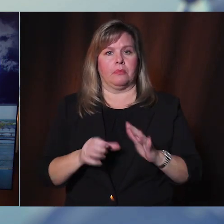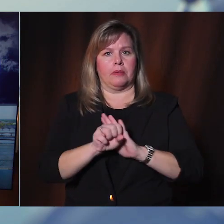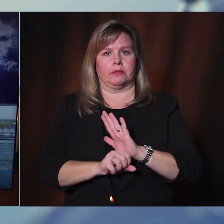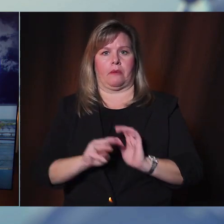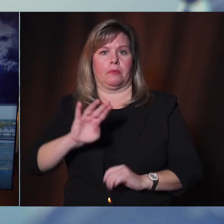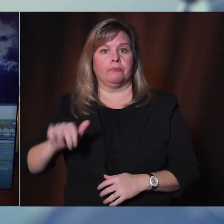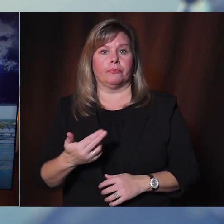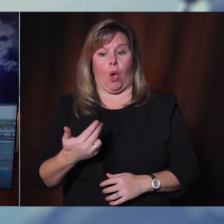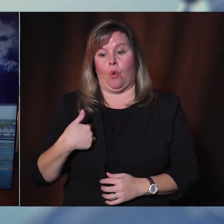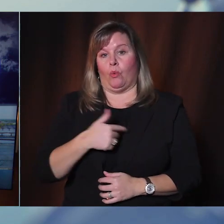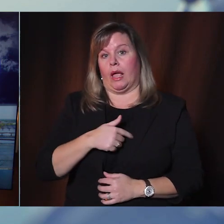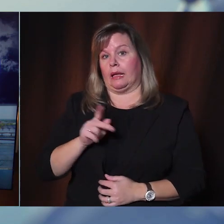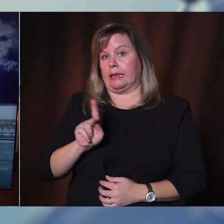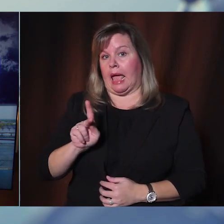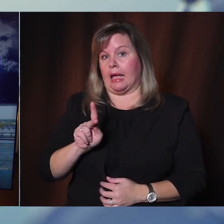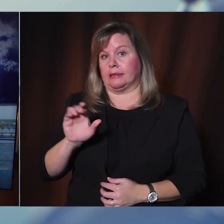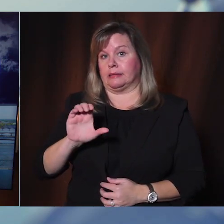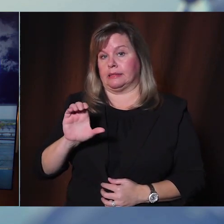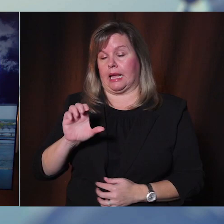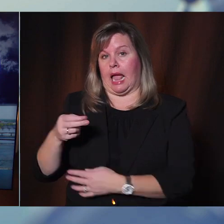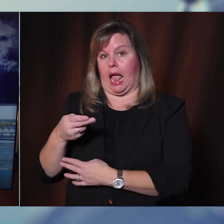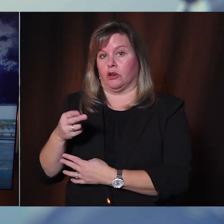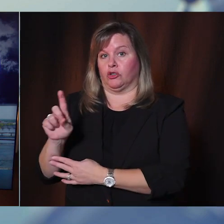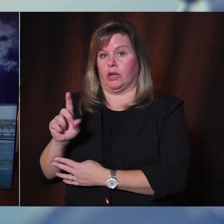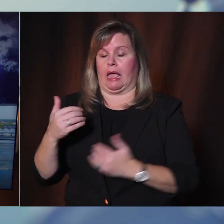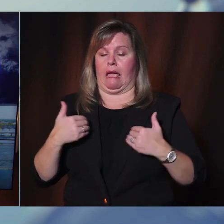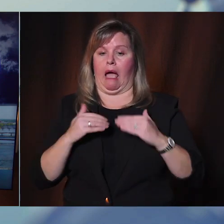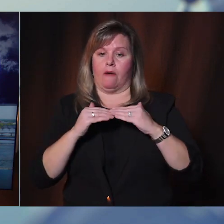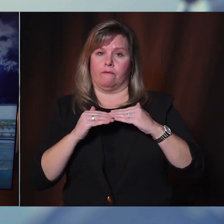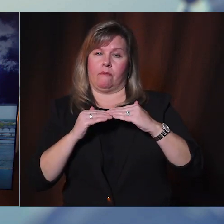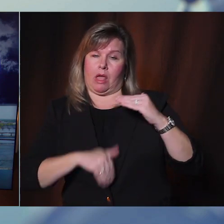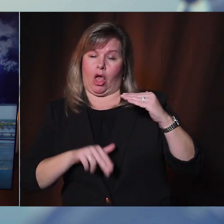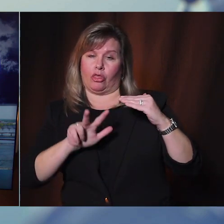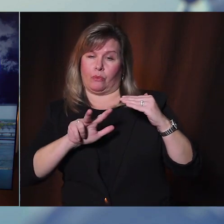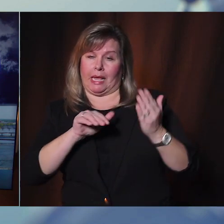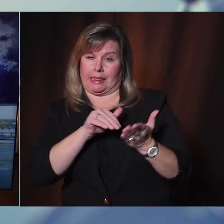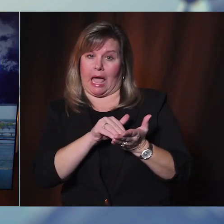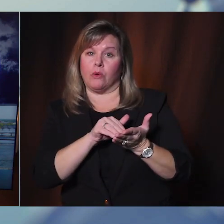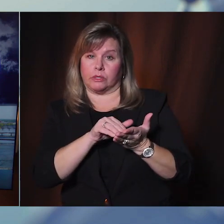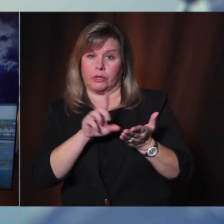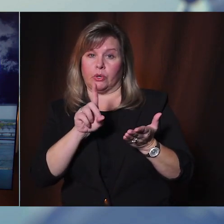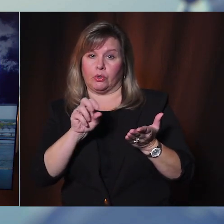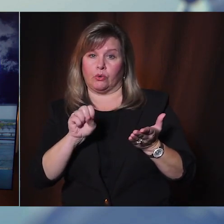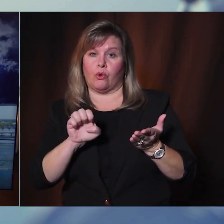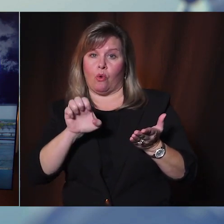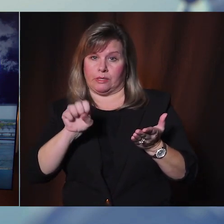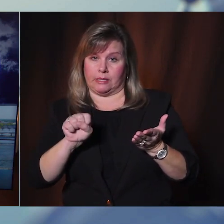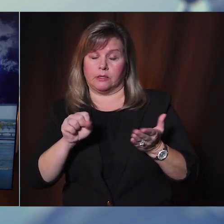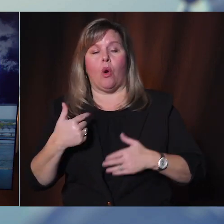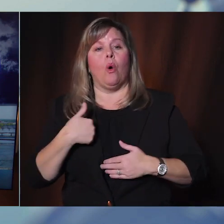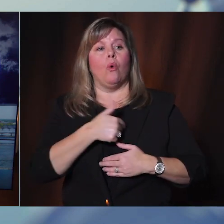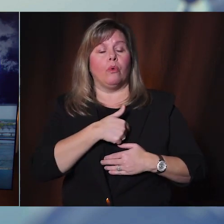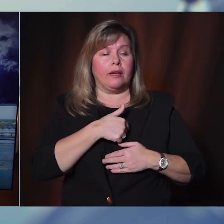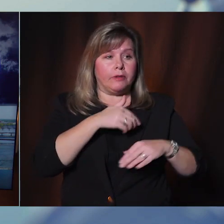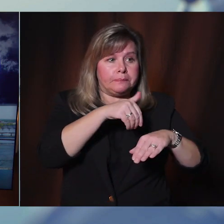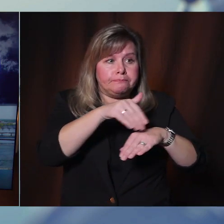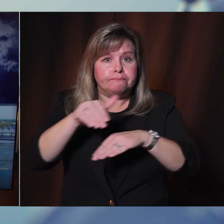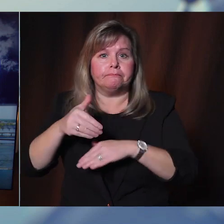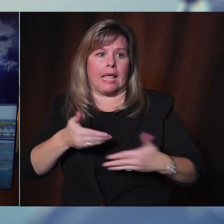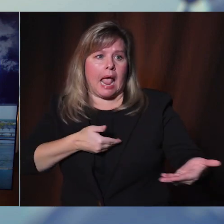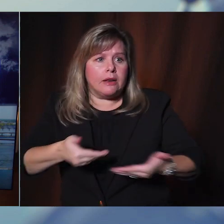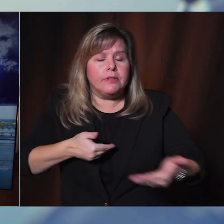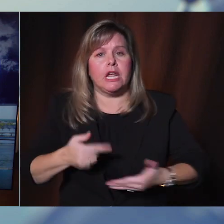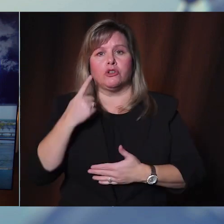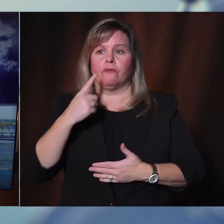KCHG has received fewer than three thousand doses. We've been sending invitations for vaccine appointments to